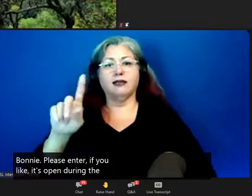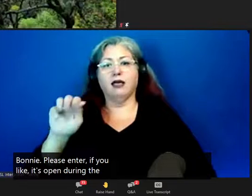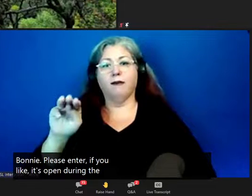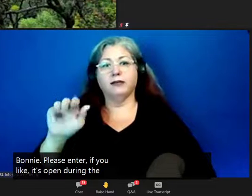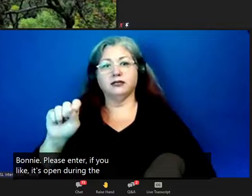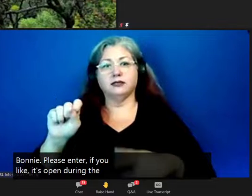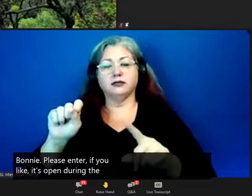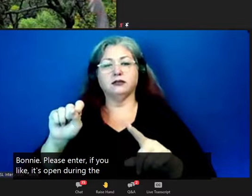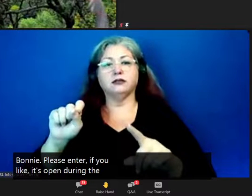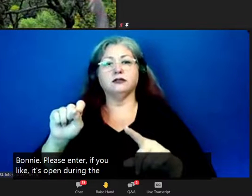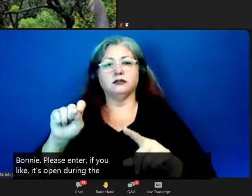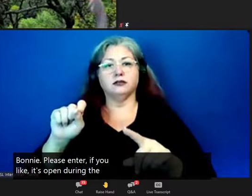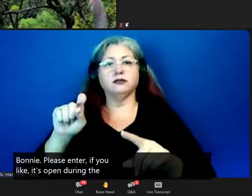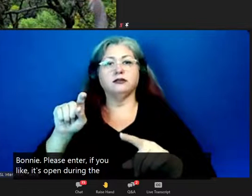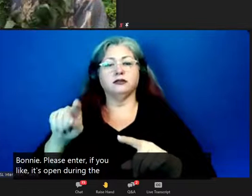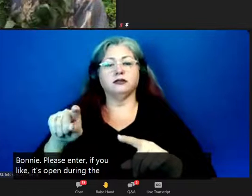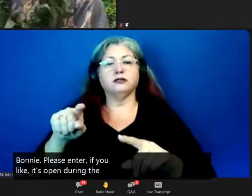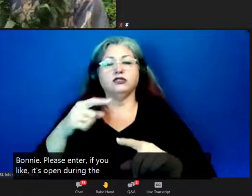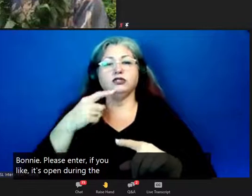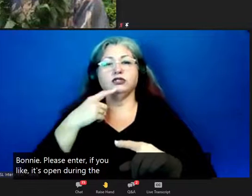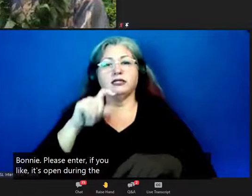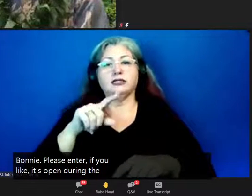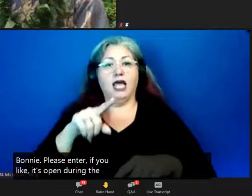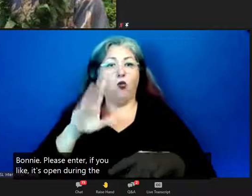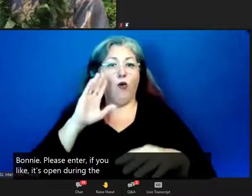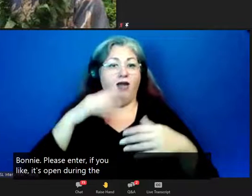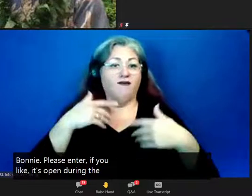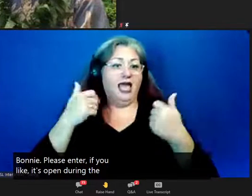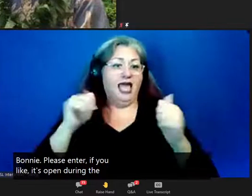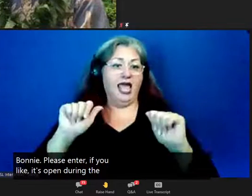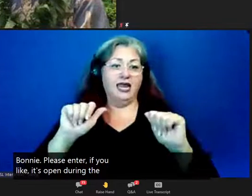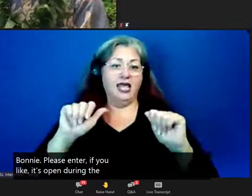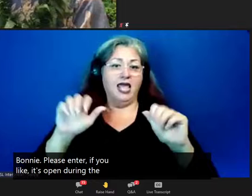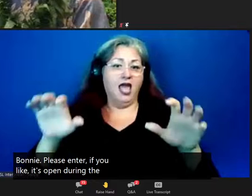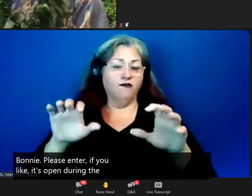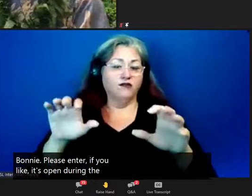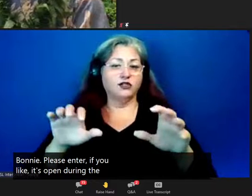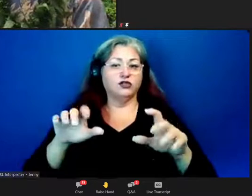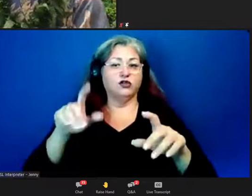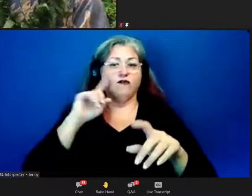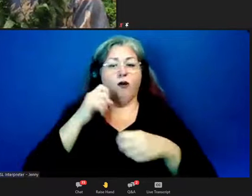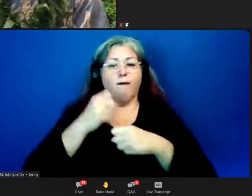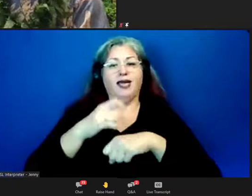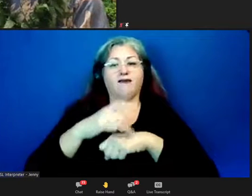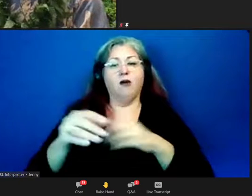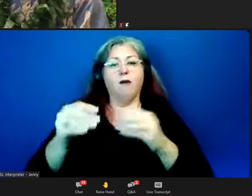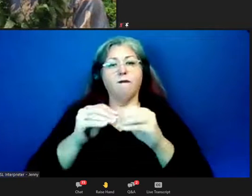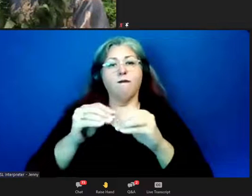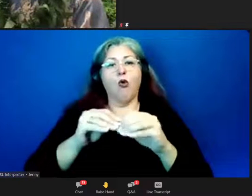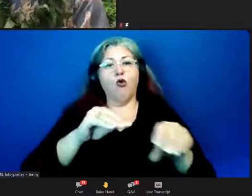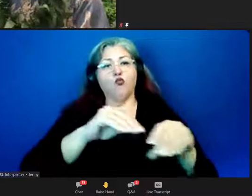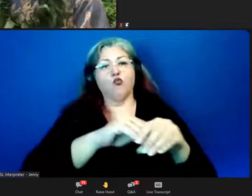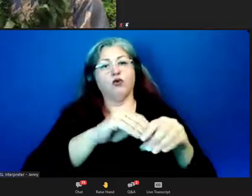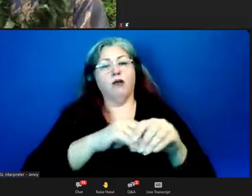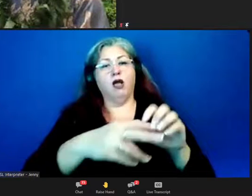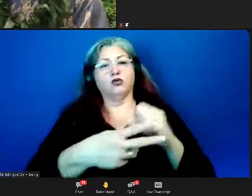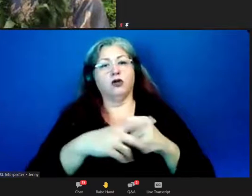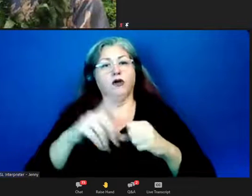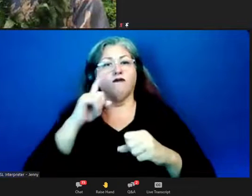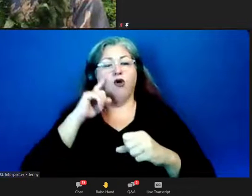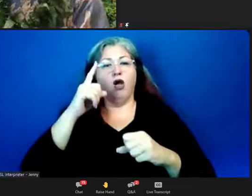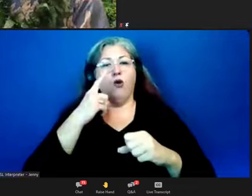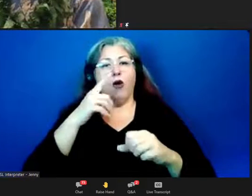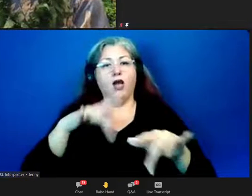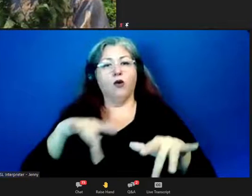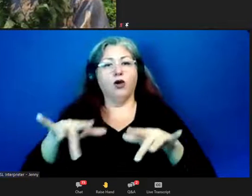and Ka'iukalani asks, are there any efforts being made to make available more repositories of Hawaiian recorded material